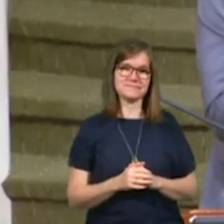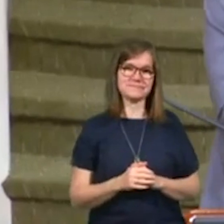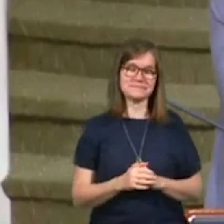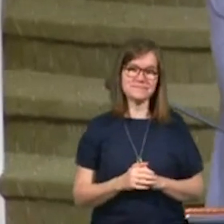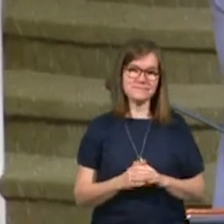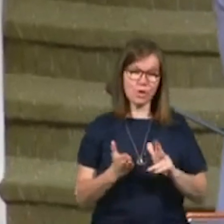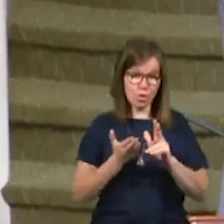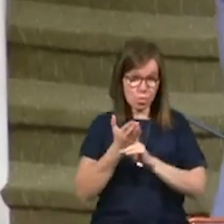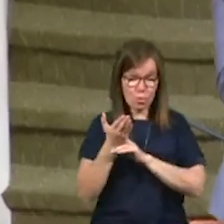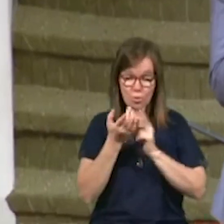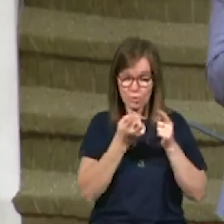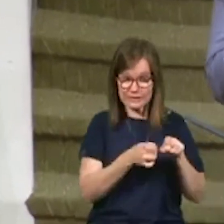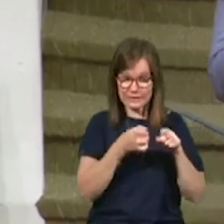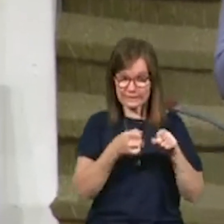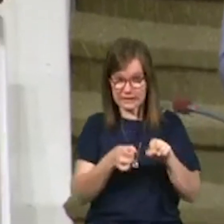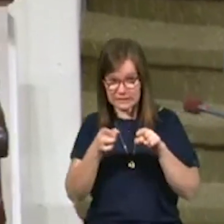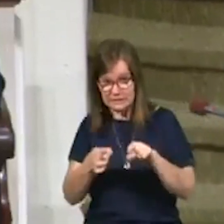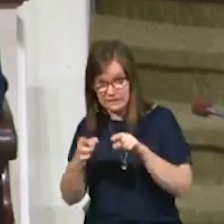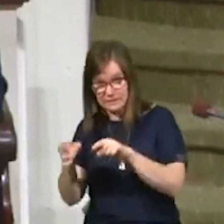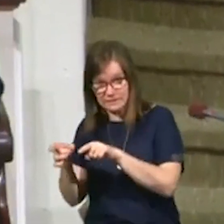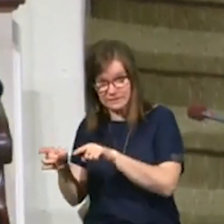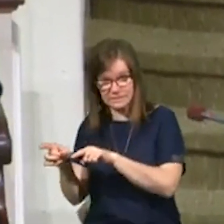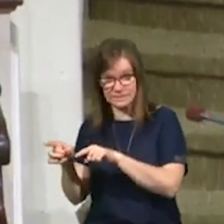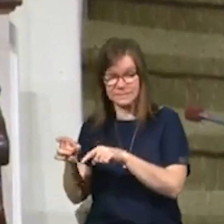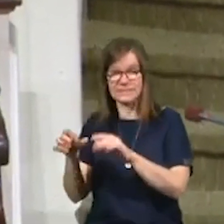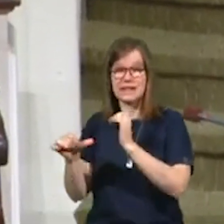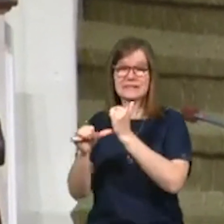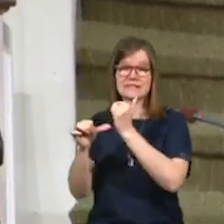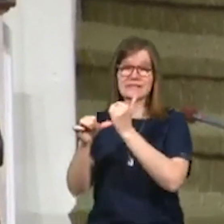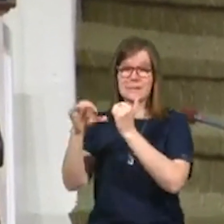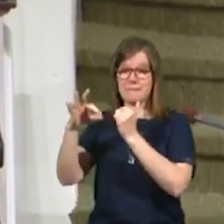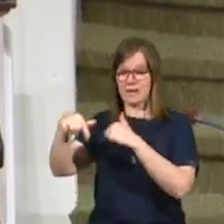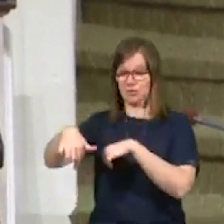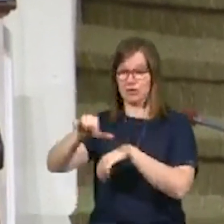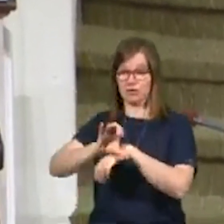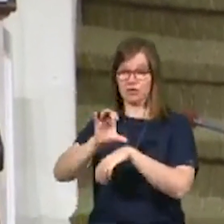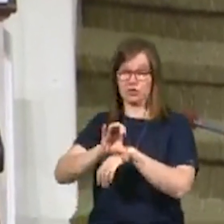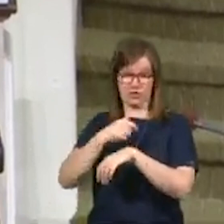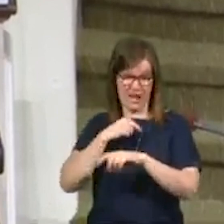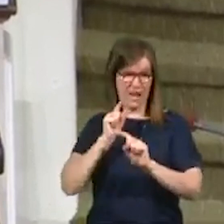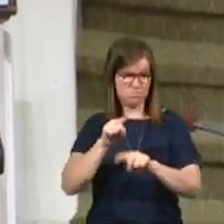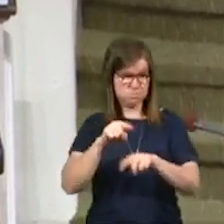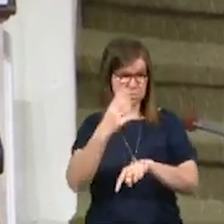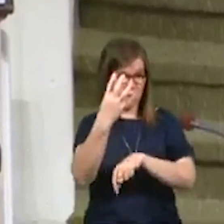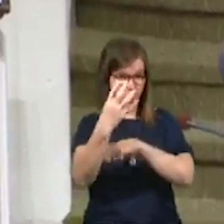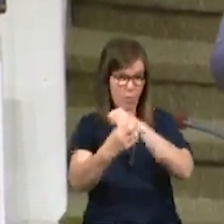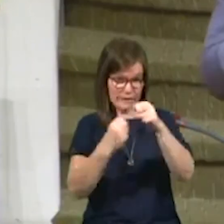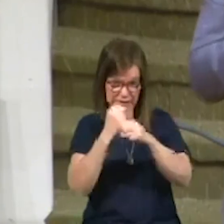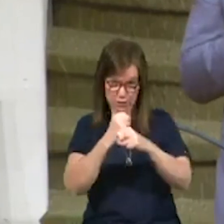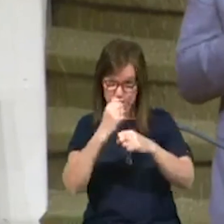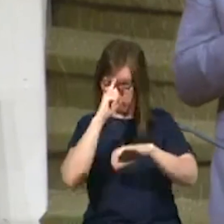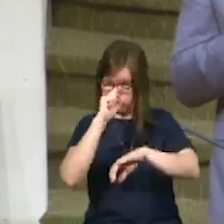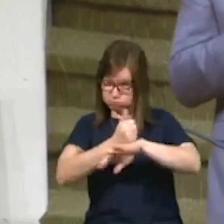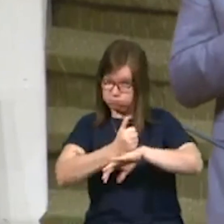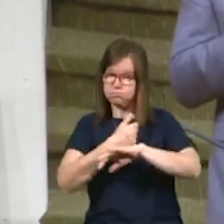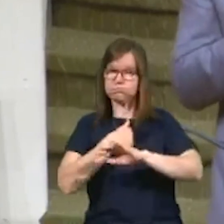Through a series of events, an assistant pastor at this church, and I went four years going to start a church in Arizona.